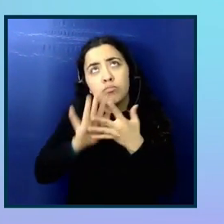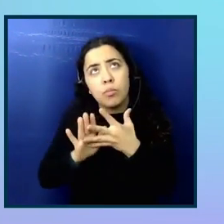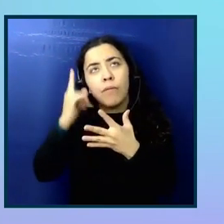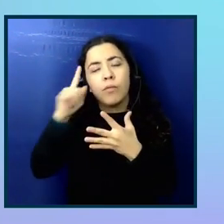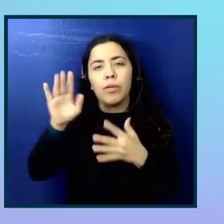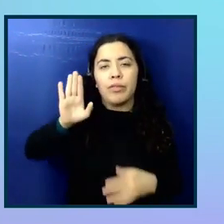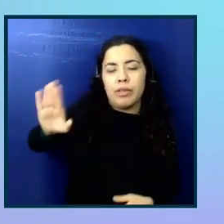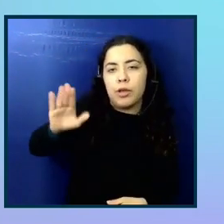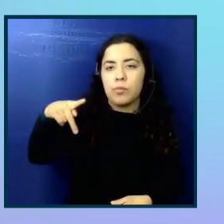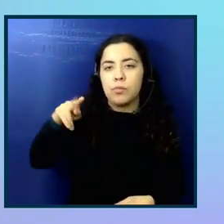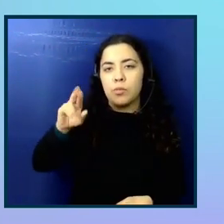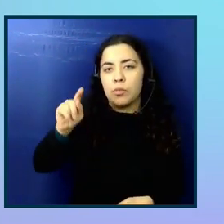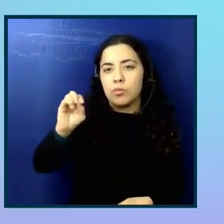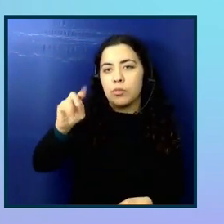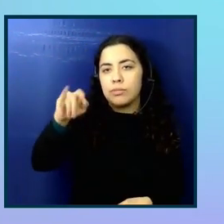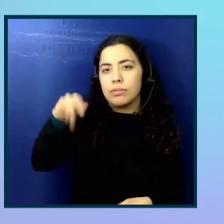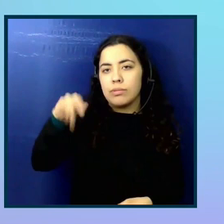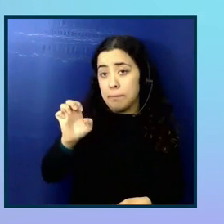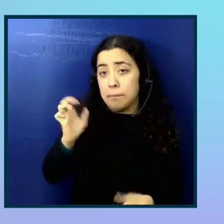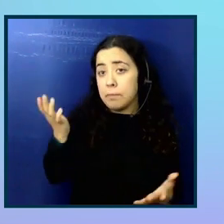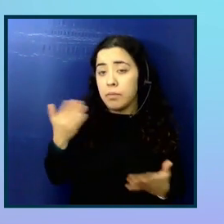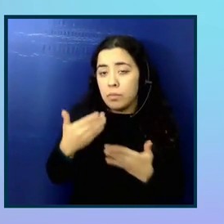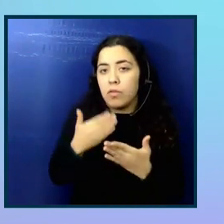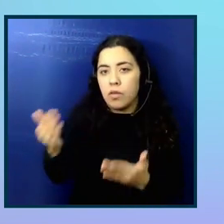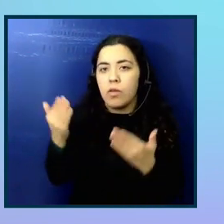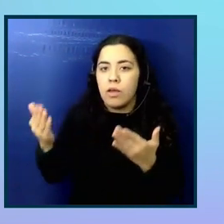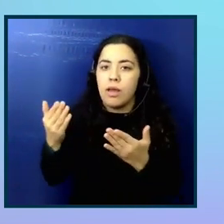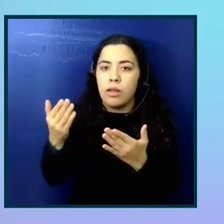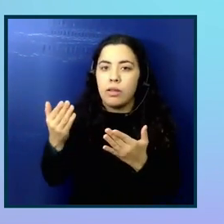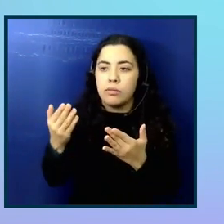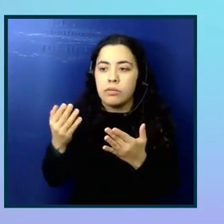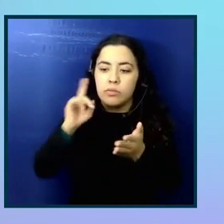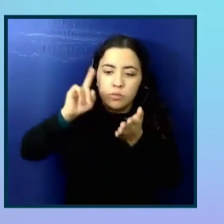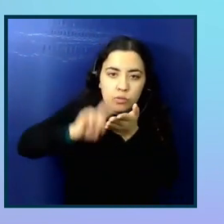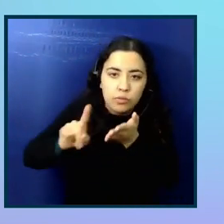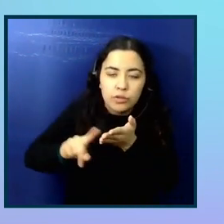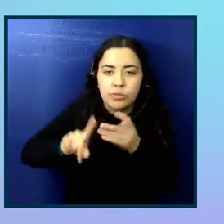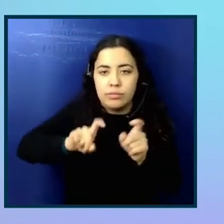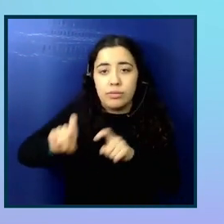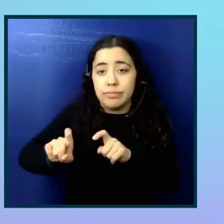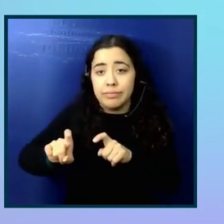you know, before going into like, research and testing.